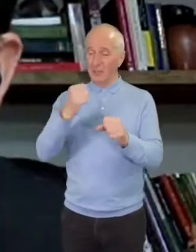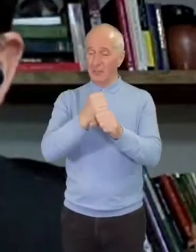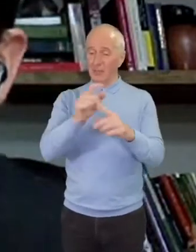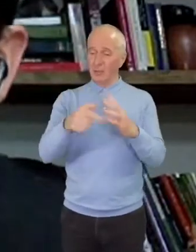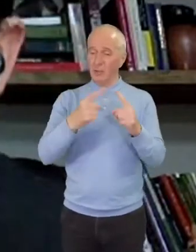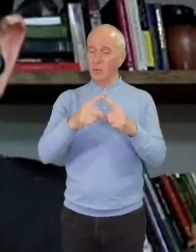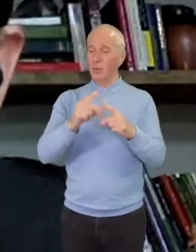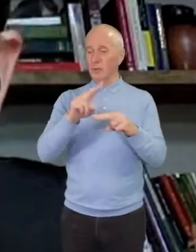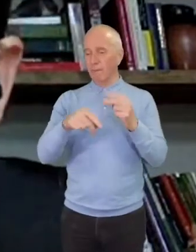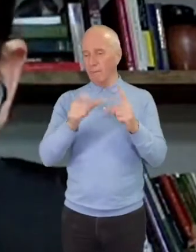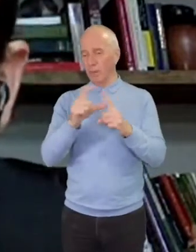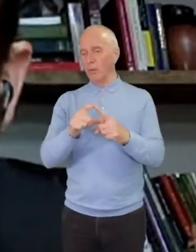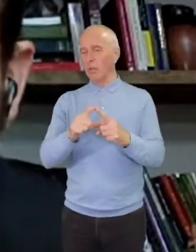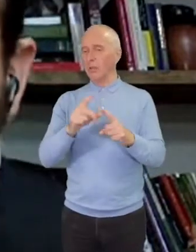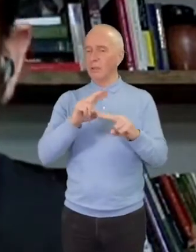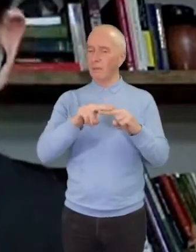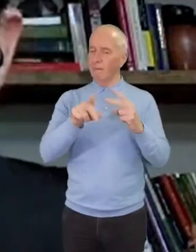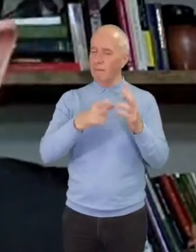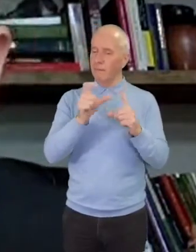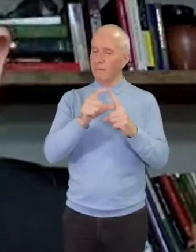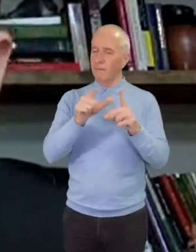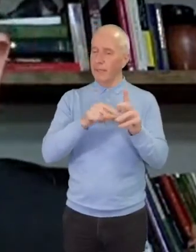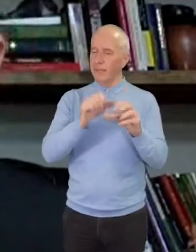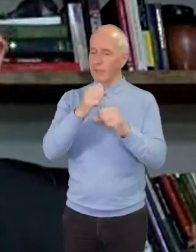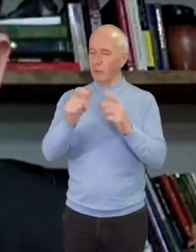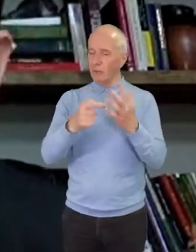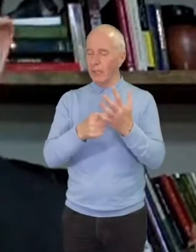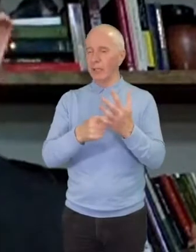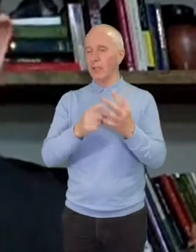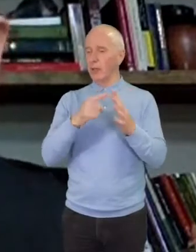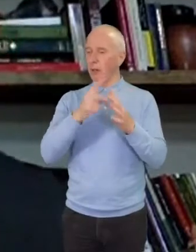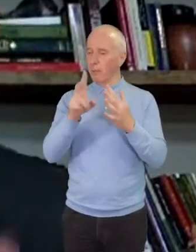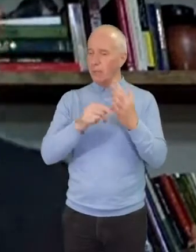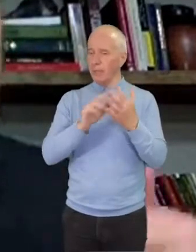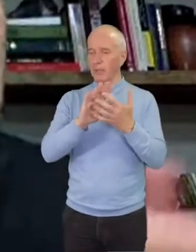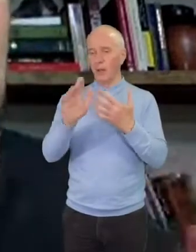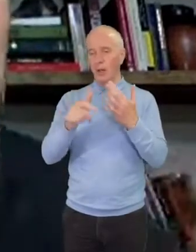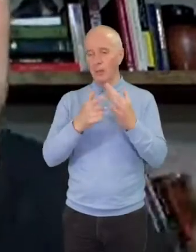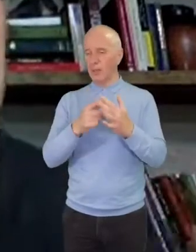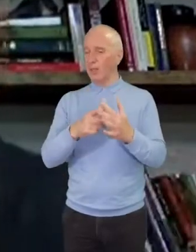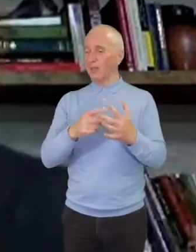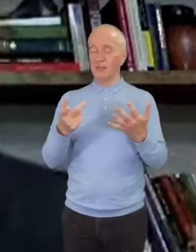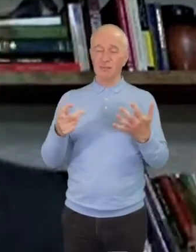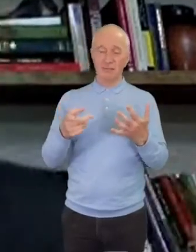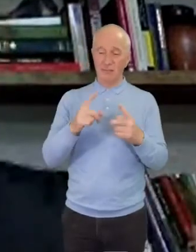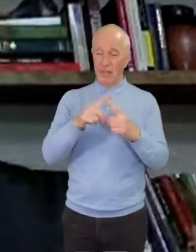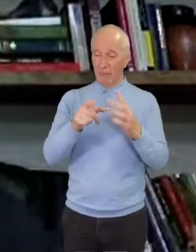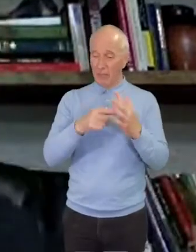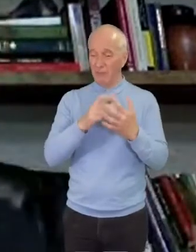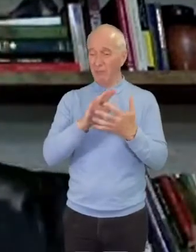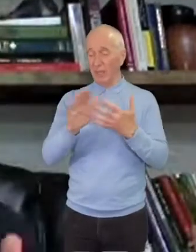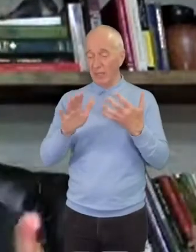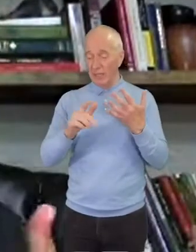Gray, Ahmaud Arbery, Tamir Rice, Michael Brown, we're saying their names.